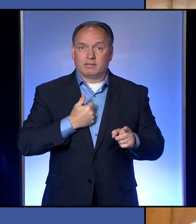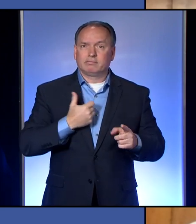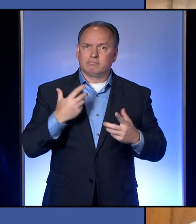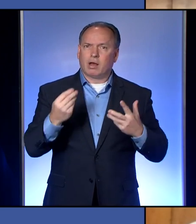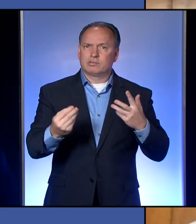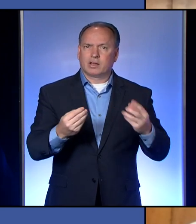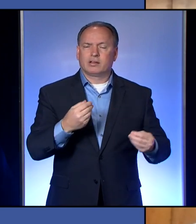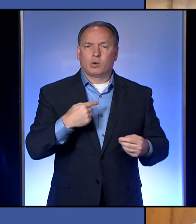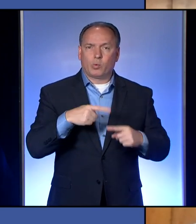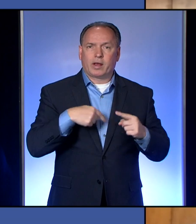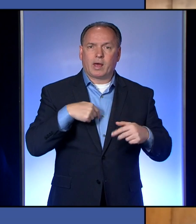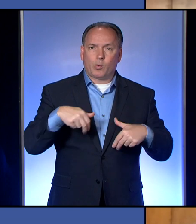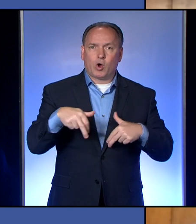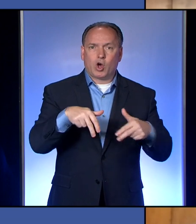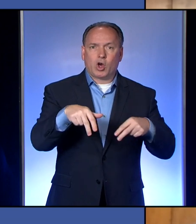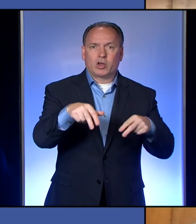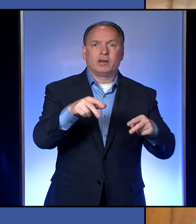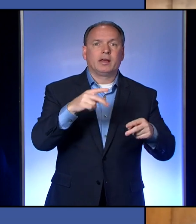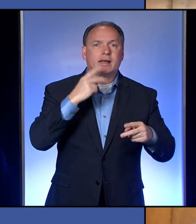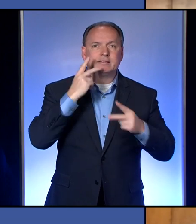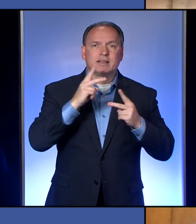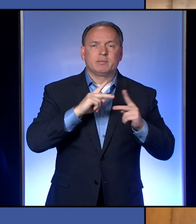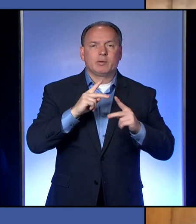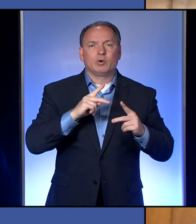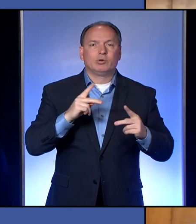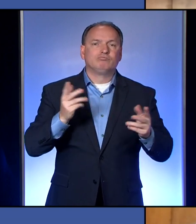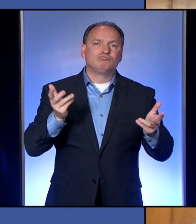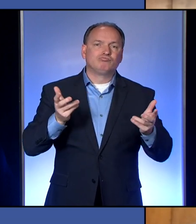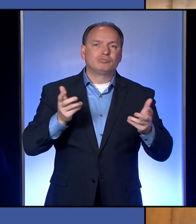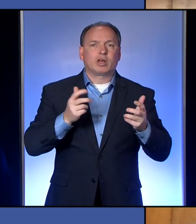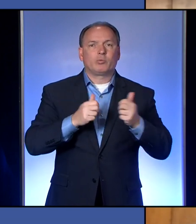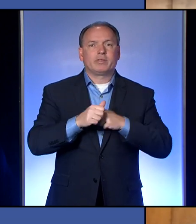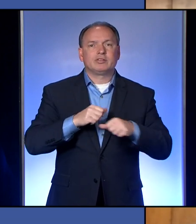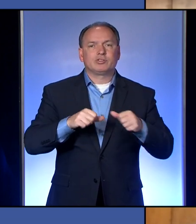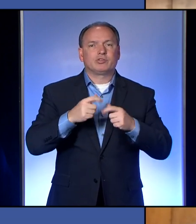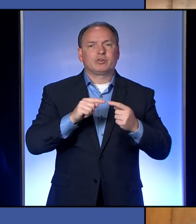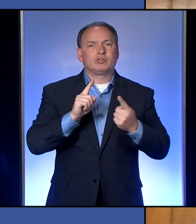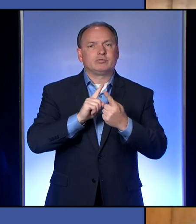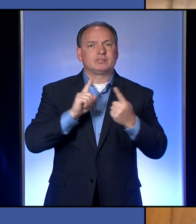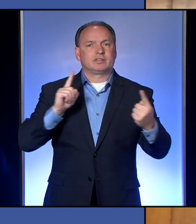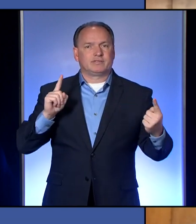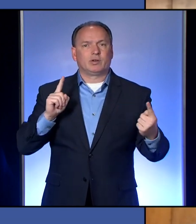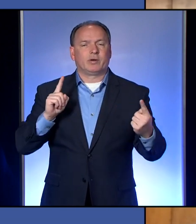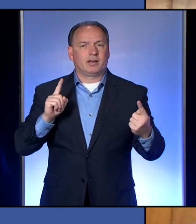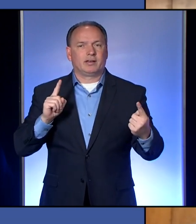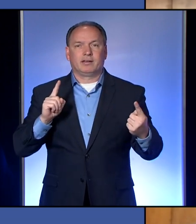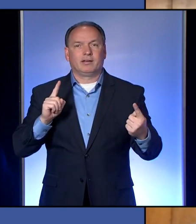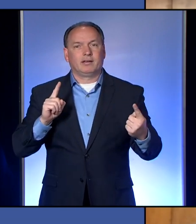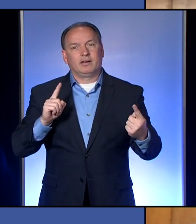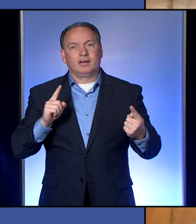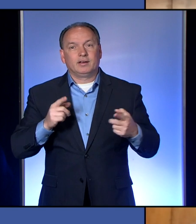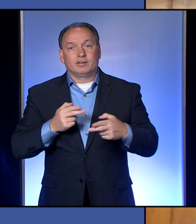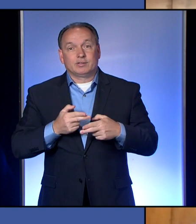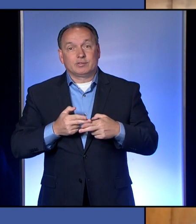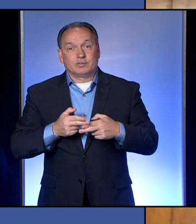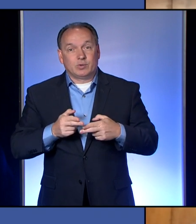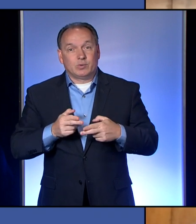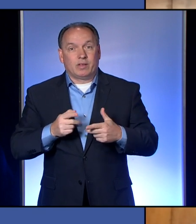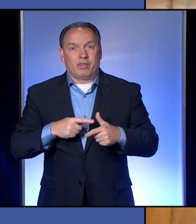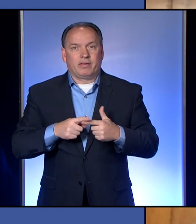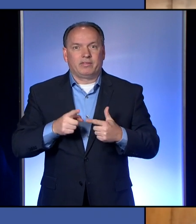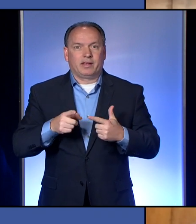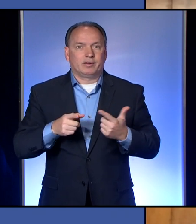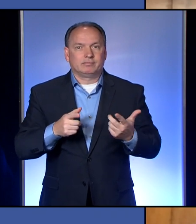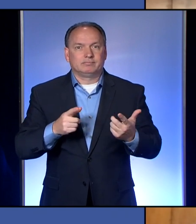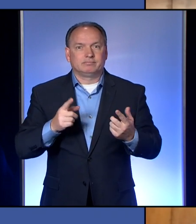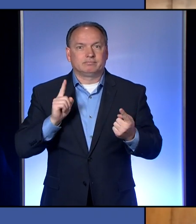that when I go walking and I see people talking to each other, trying to be six feet away, it doesn't take very long because they're about two feet away